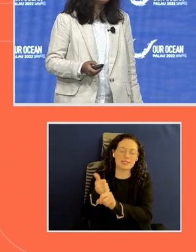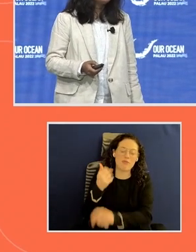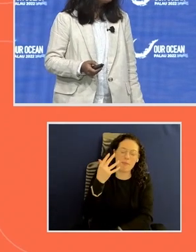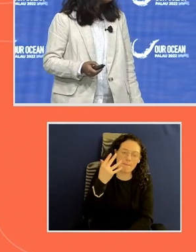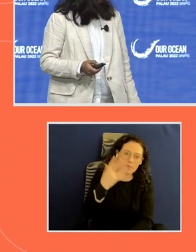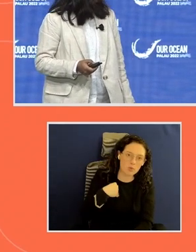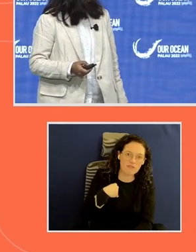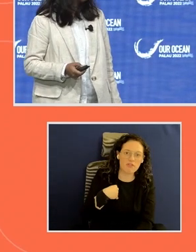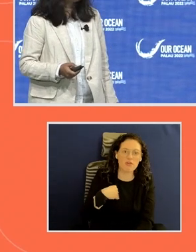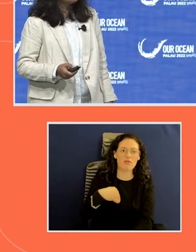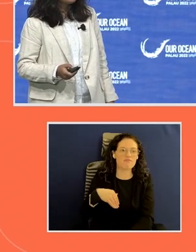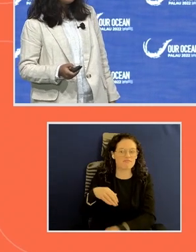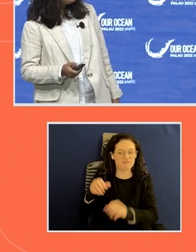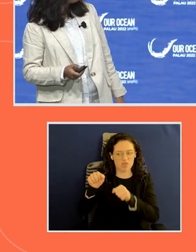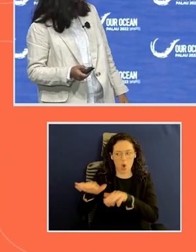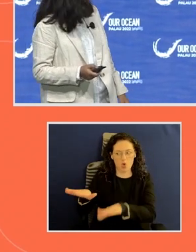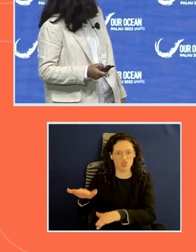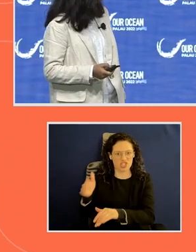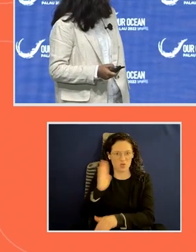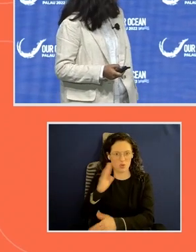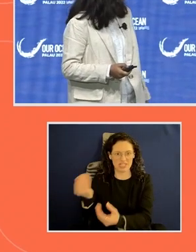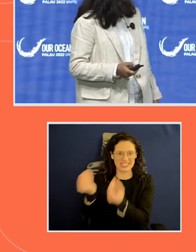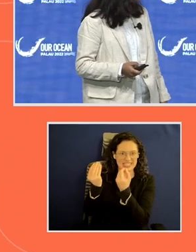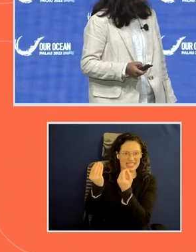many things. So I climbed it.